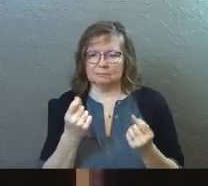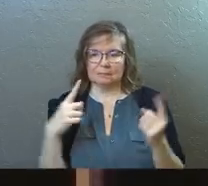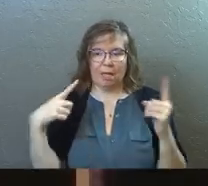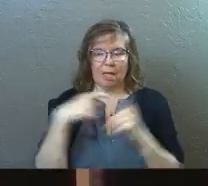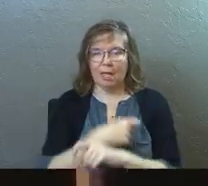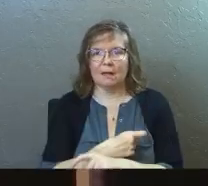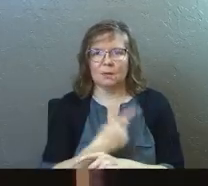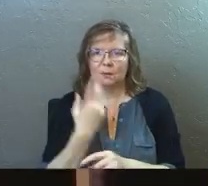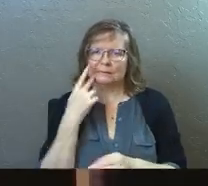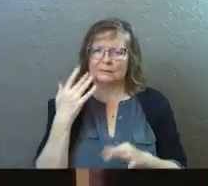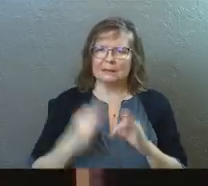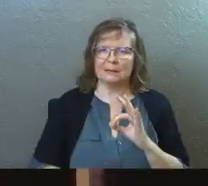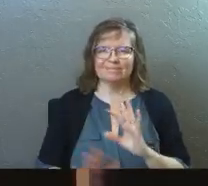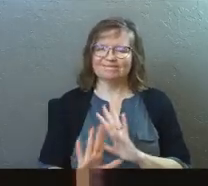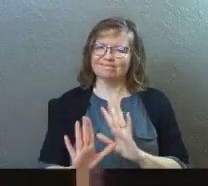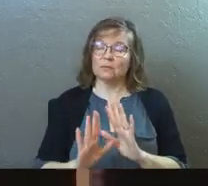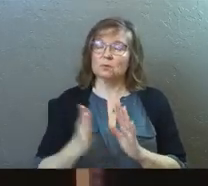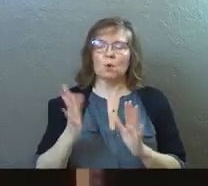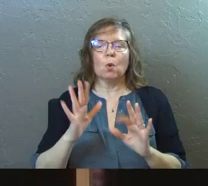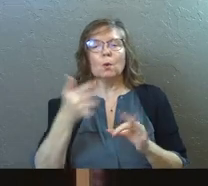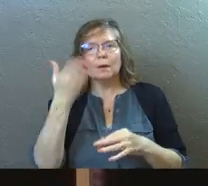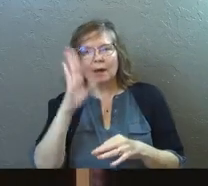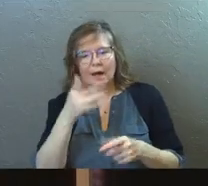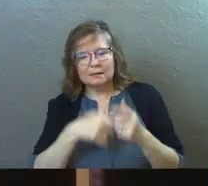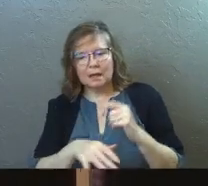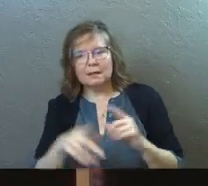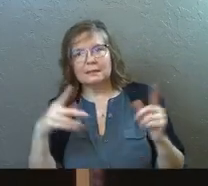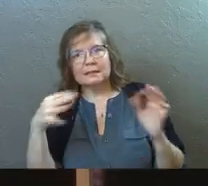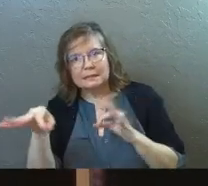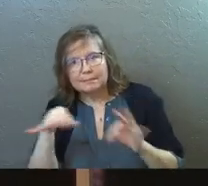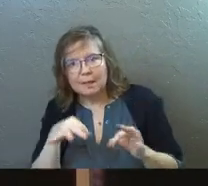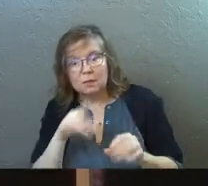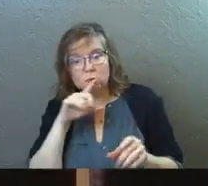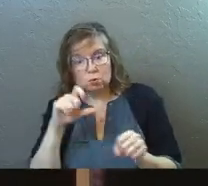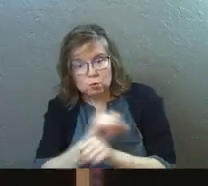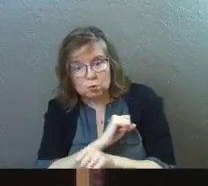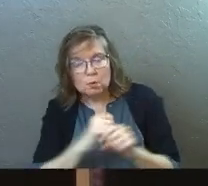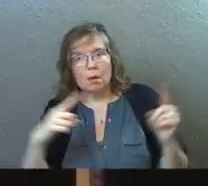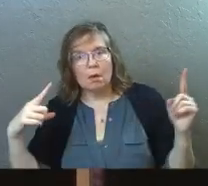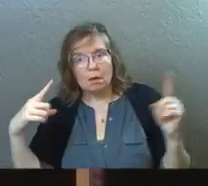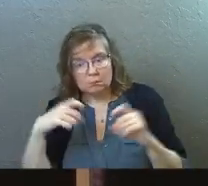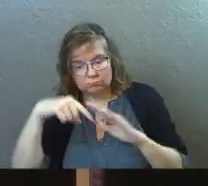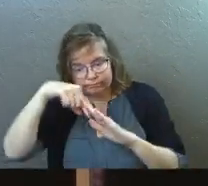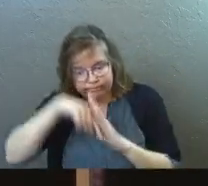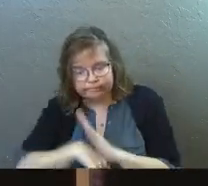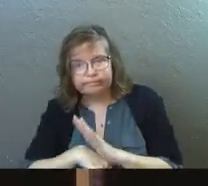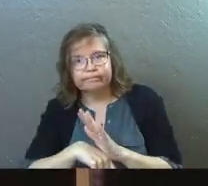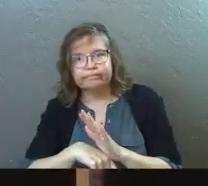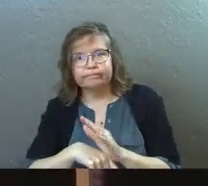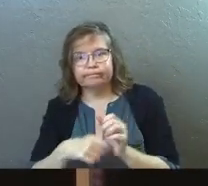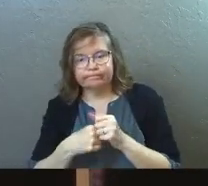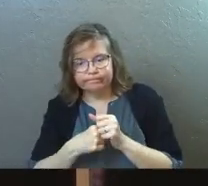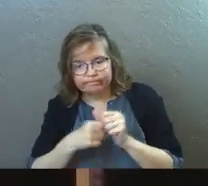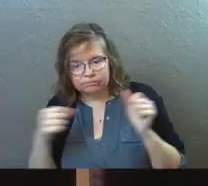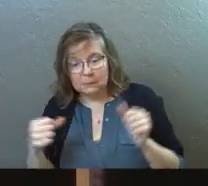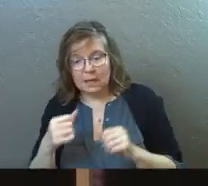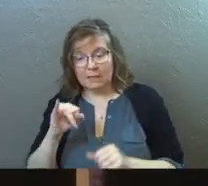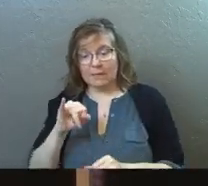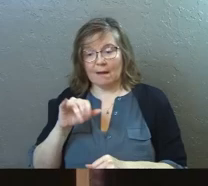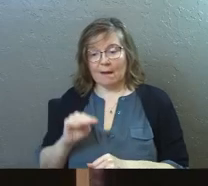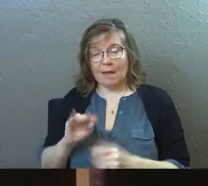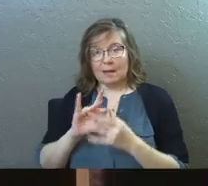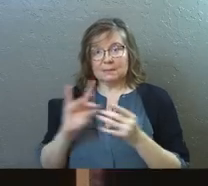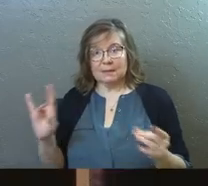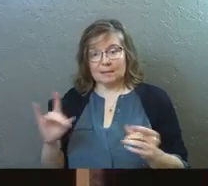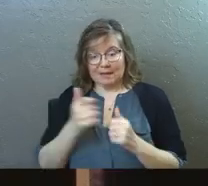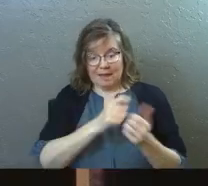so God comes along to explain who he is for real in depth. And the I Am statements, every single week